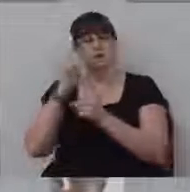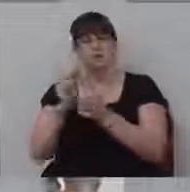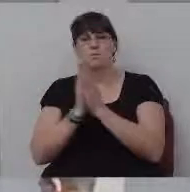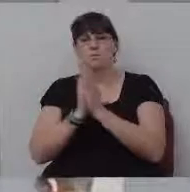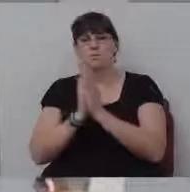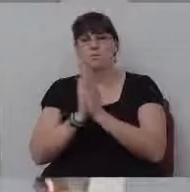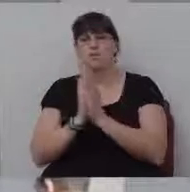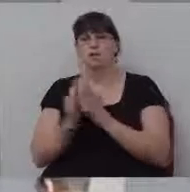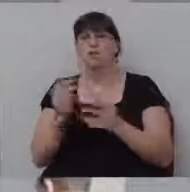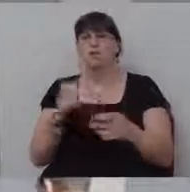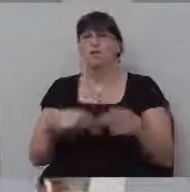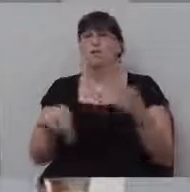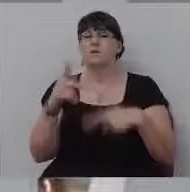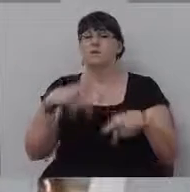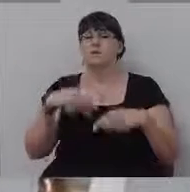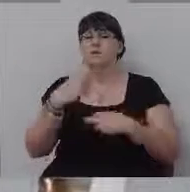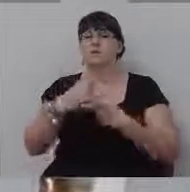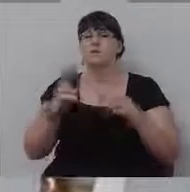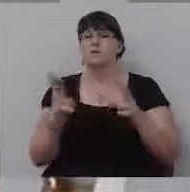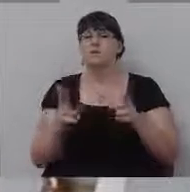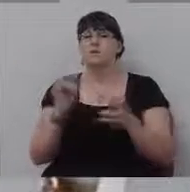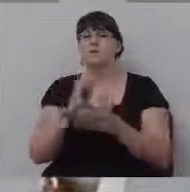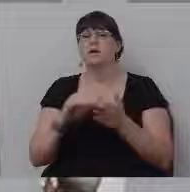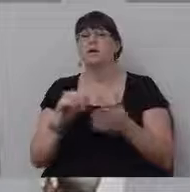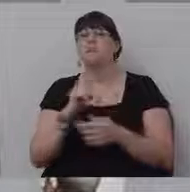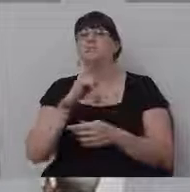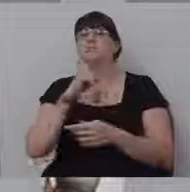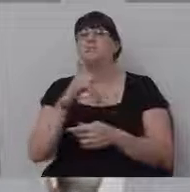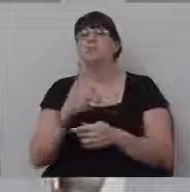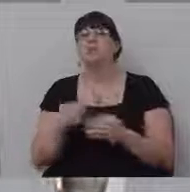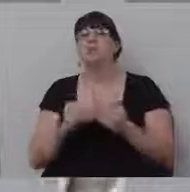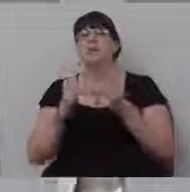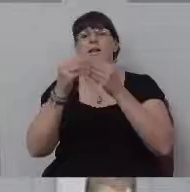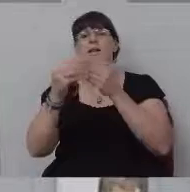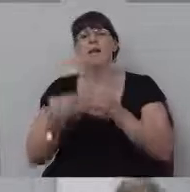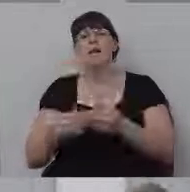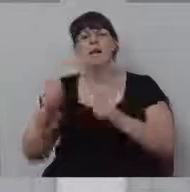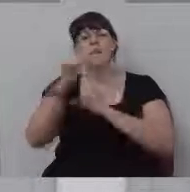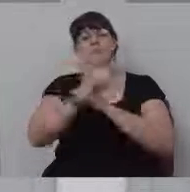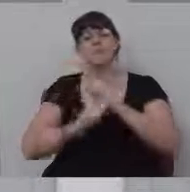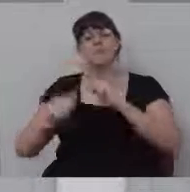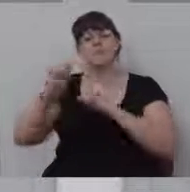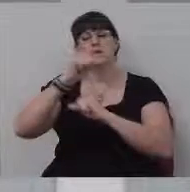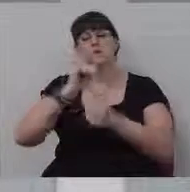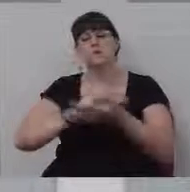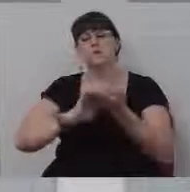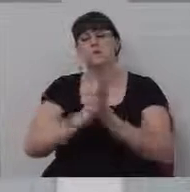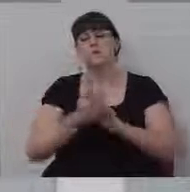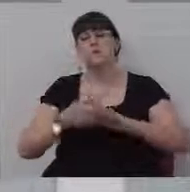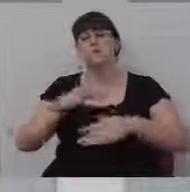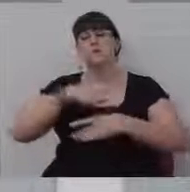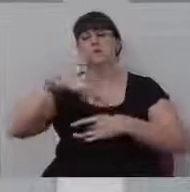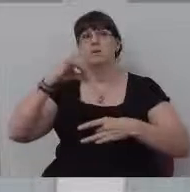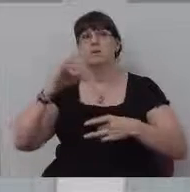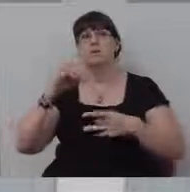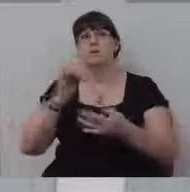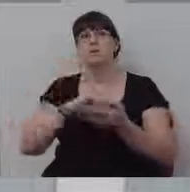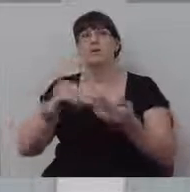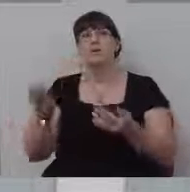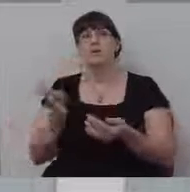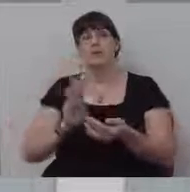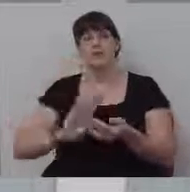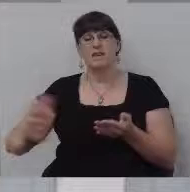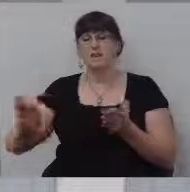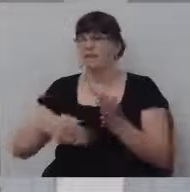that, um, that are, are so led and protected of the Holy Spirit of God that they never go